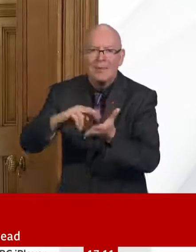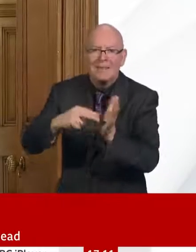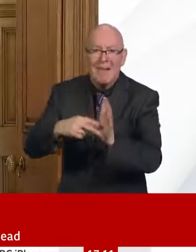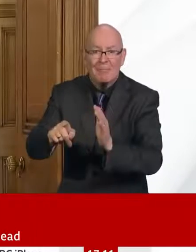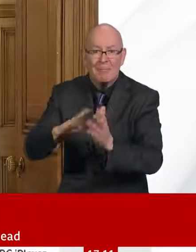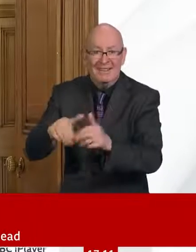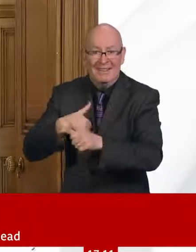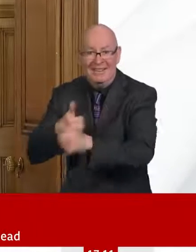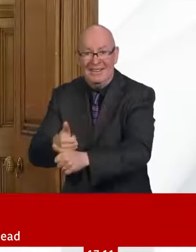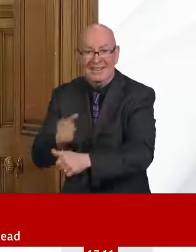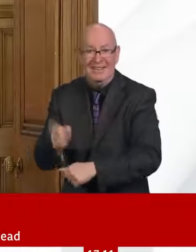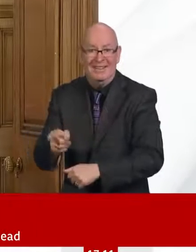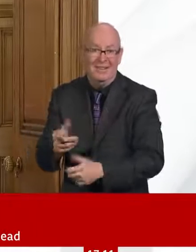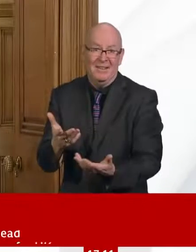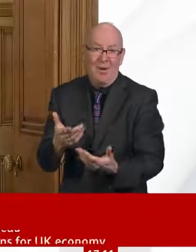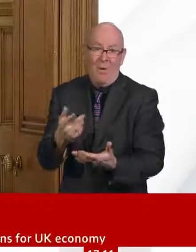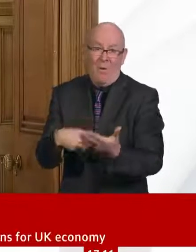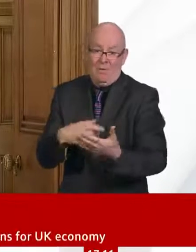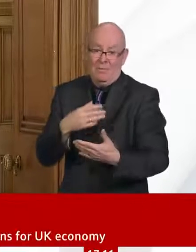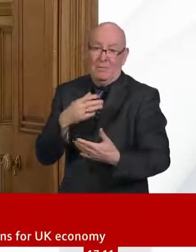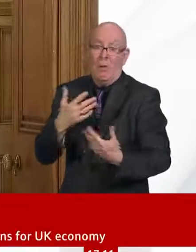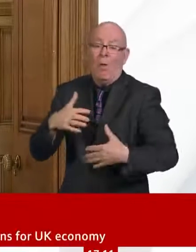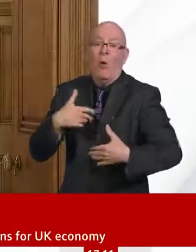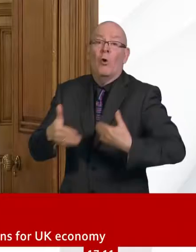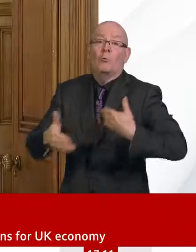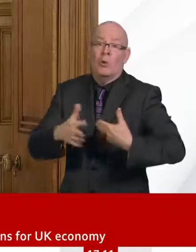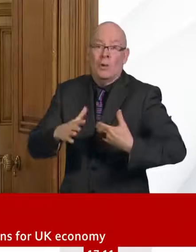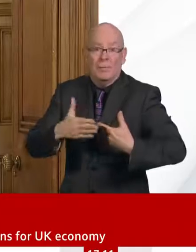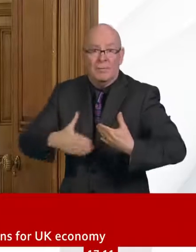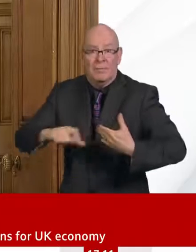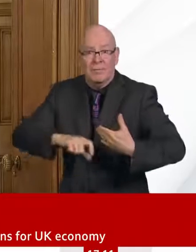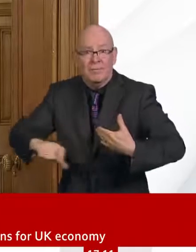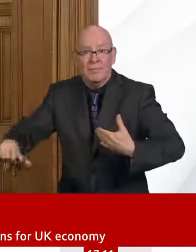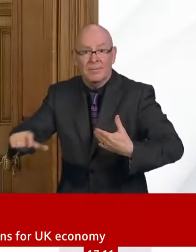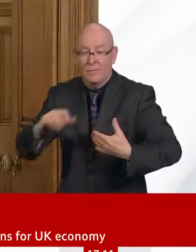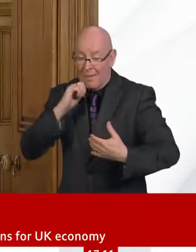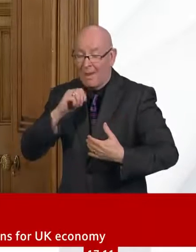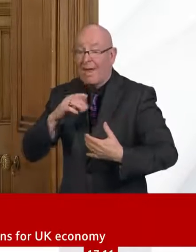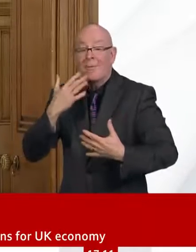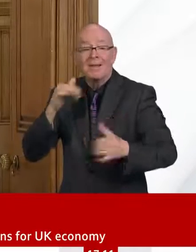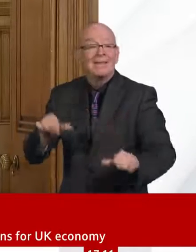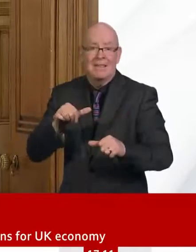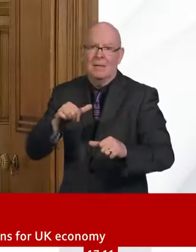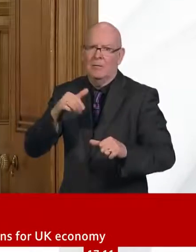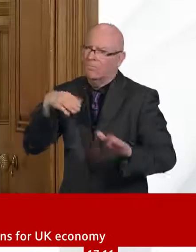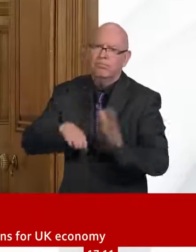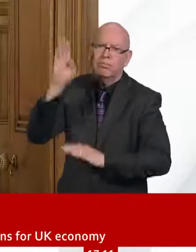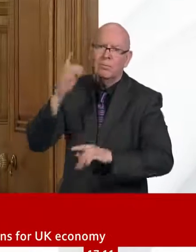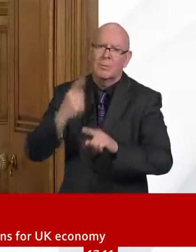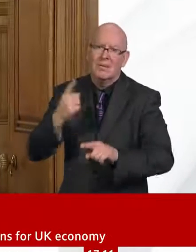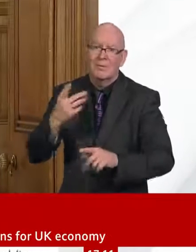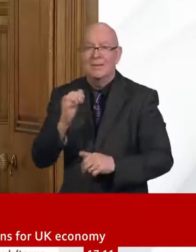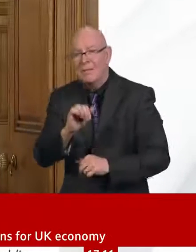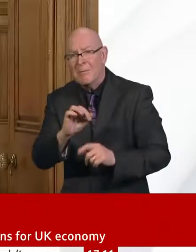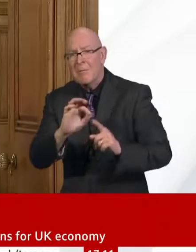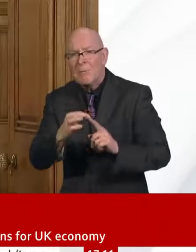be difficult in the short term. I'm happy to be honest about that with people. I think the measures we've put in place will help. And then as we get through this, it will mean that we